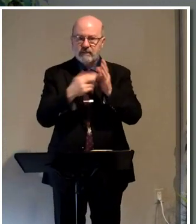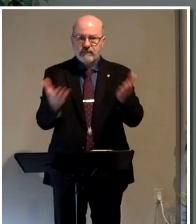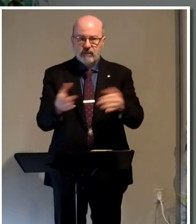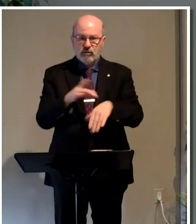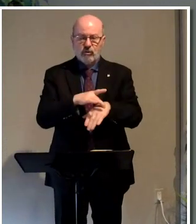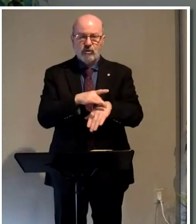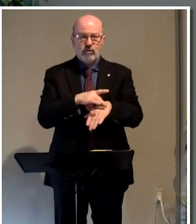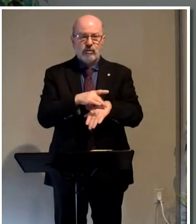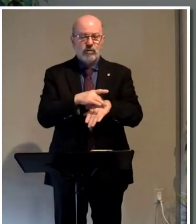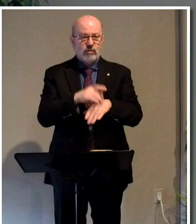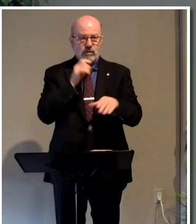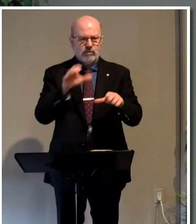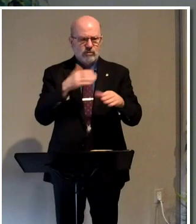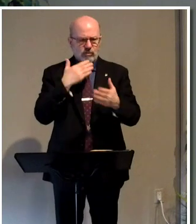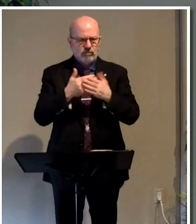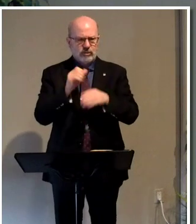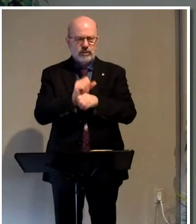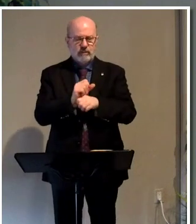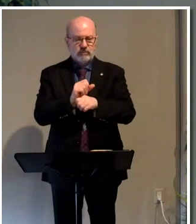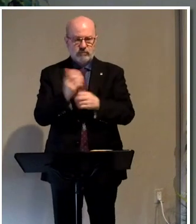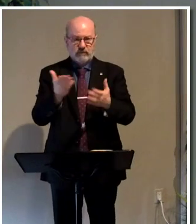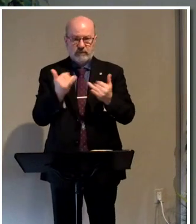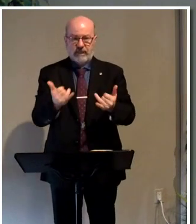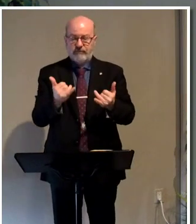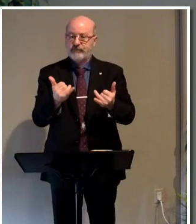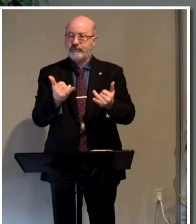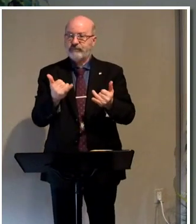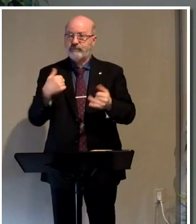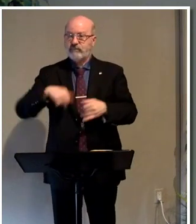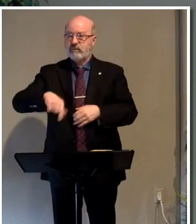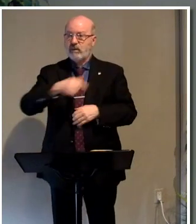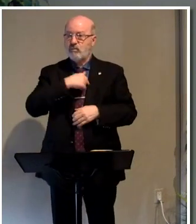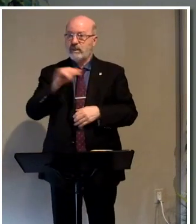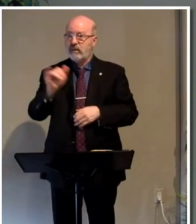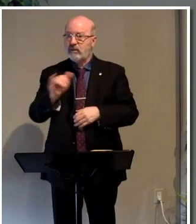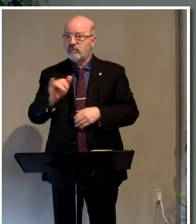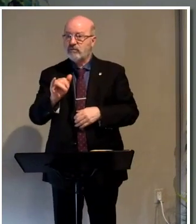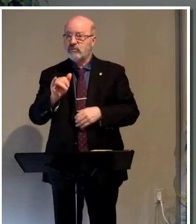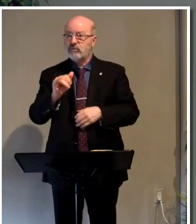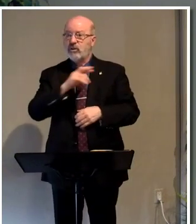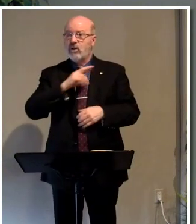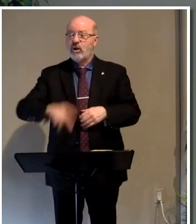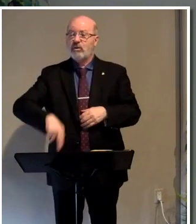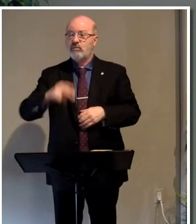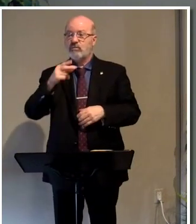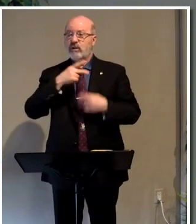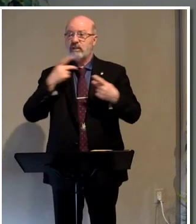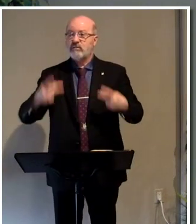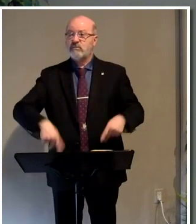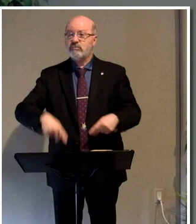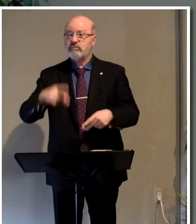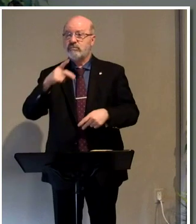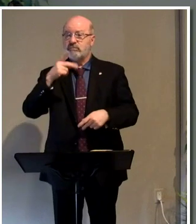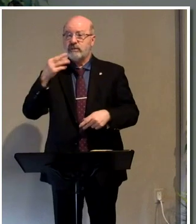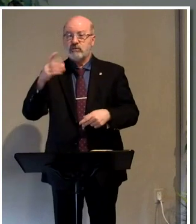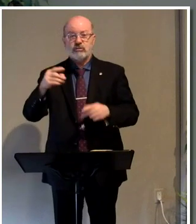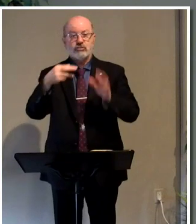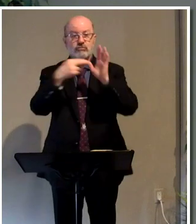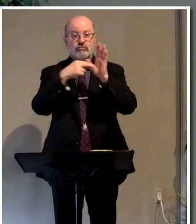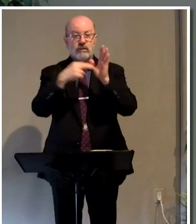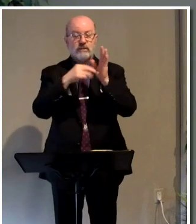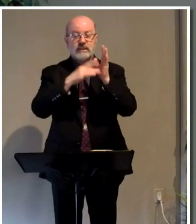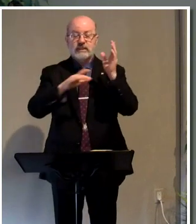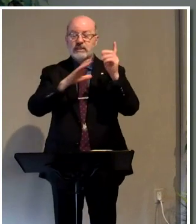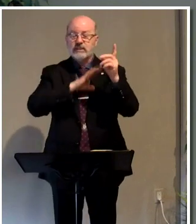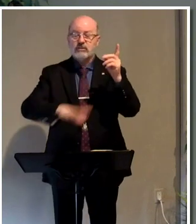They didn't do a great job at that. So here we are. Now we also are a royal priesthood. We're here now to represent Christ